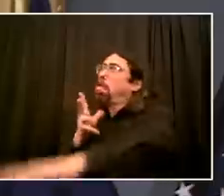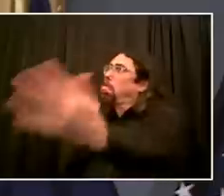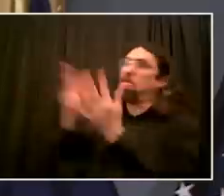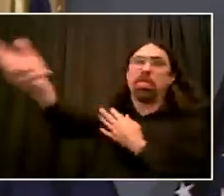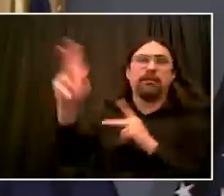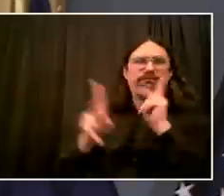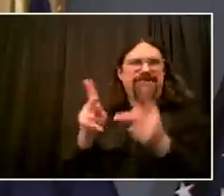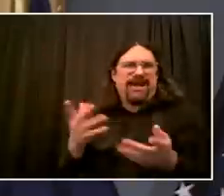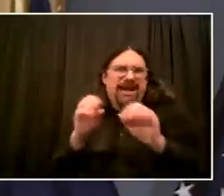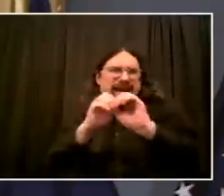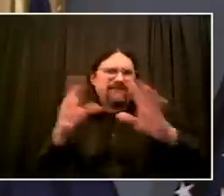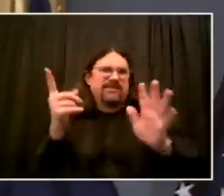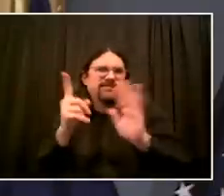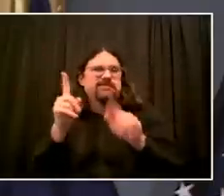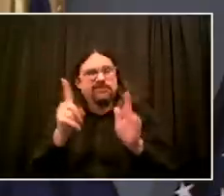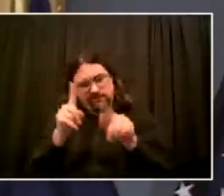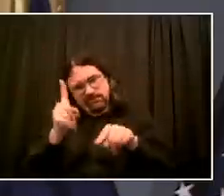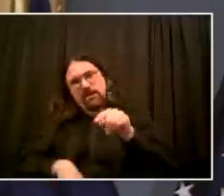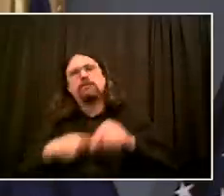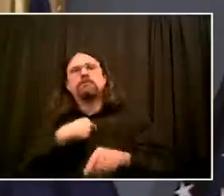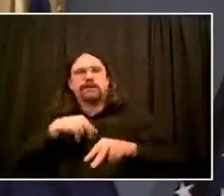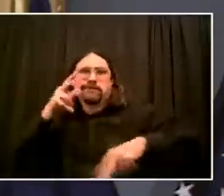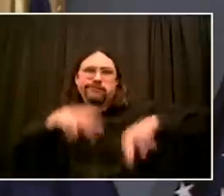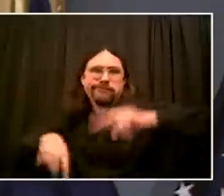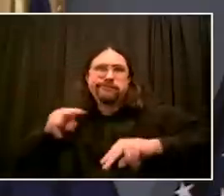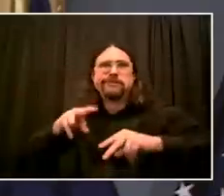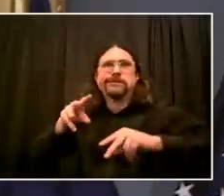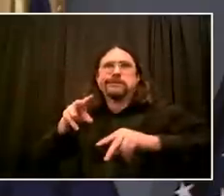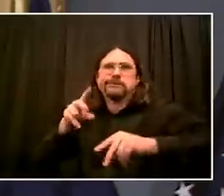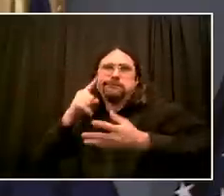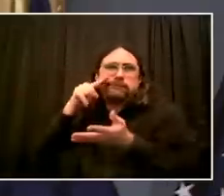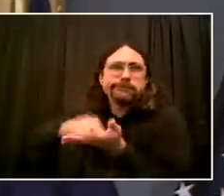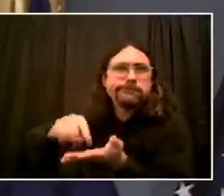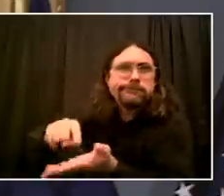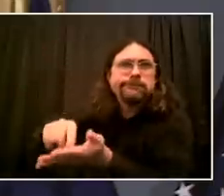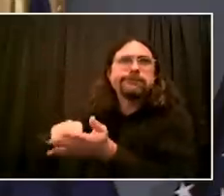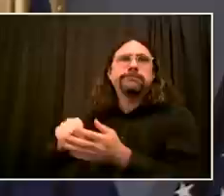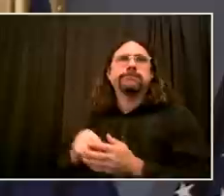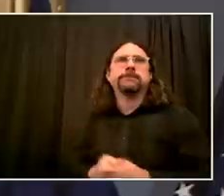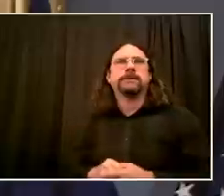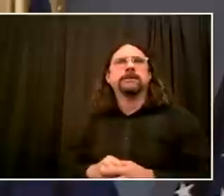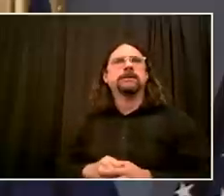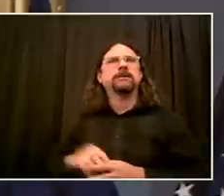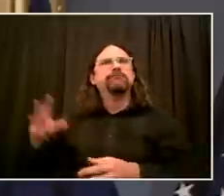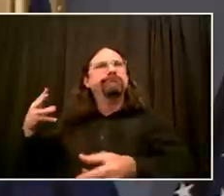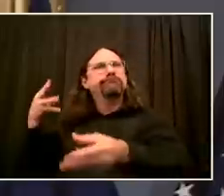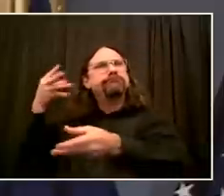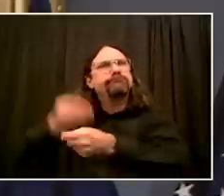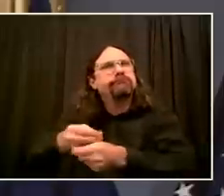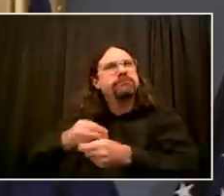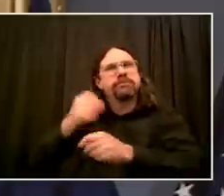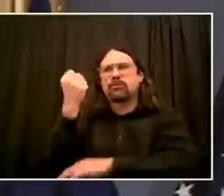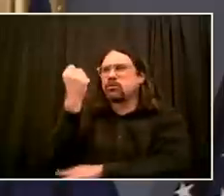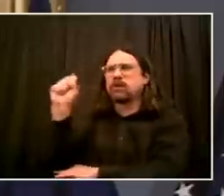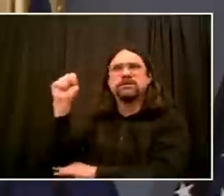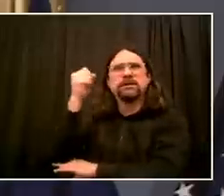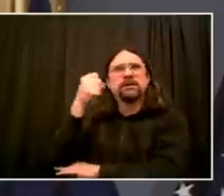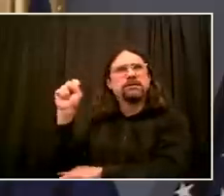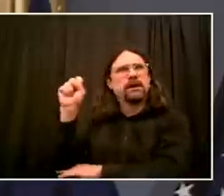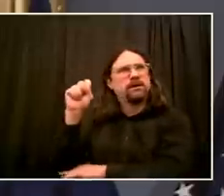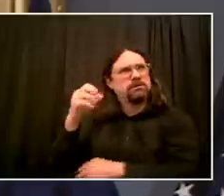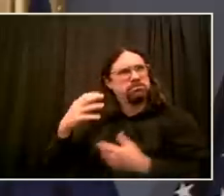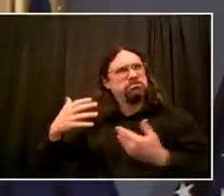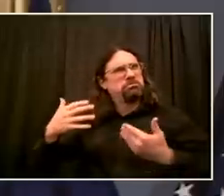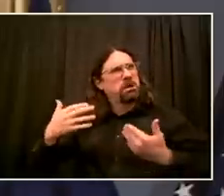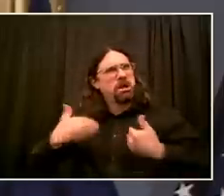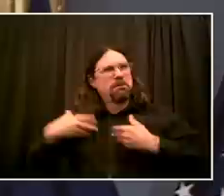is well organized, even though many of the people associate with the anarchist movement. And we often think of that as not an example